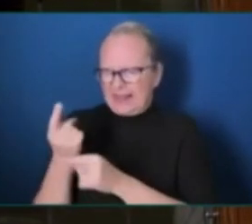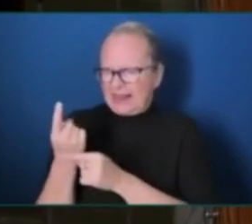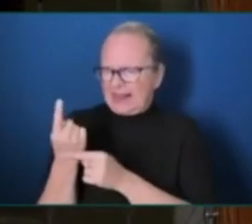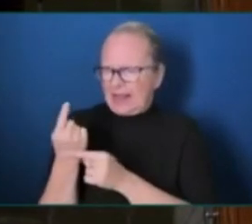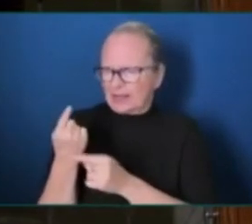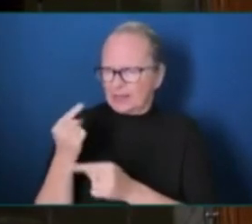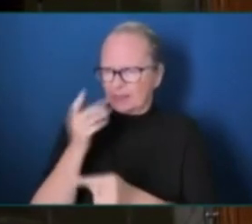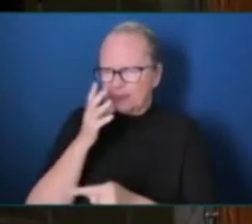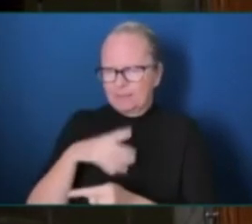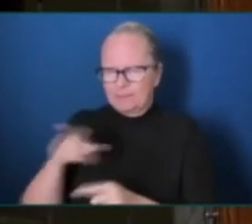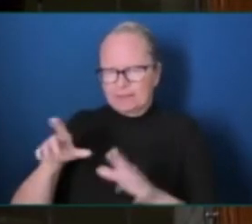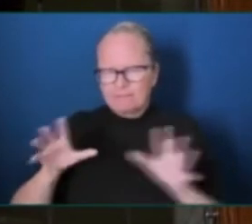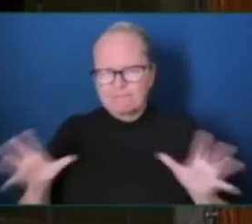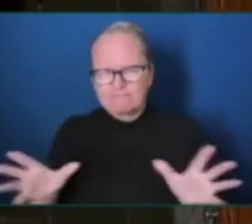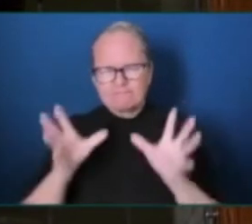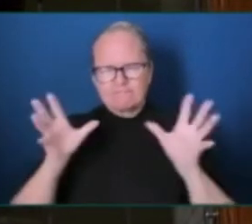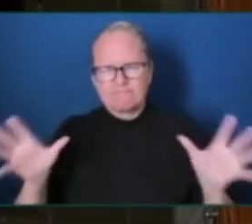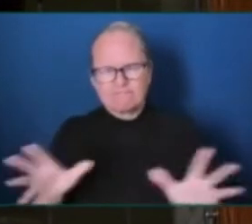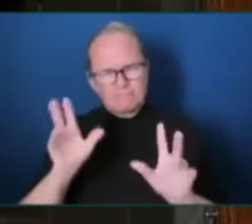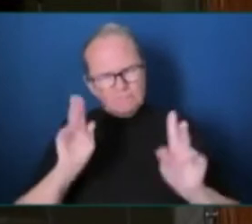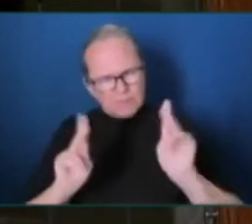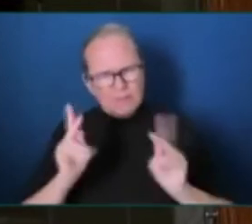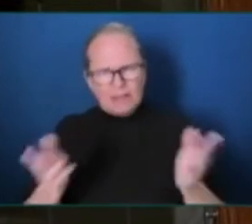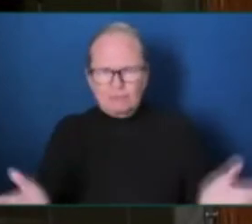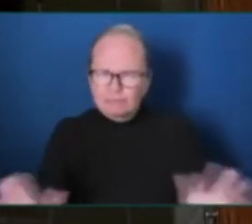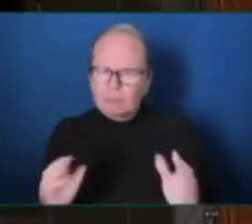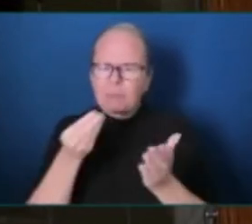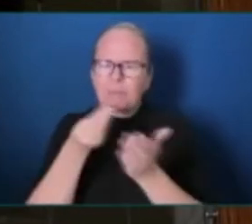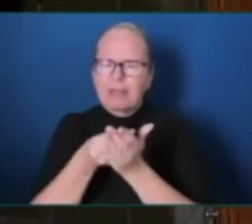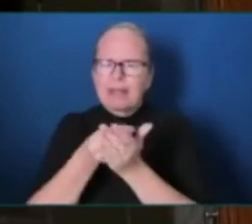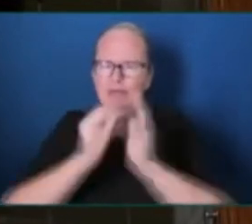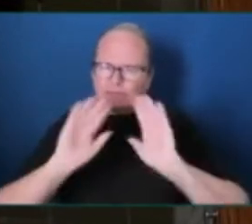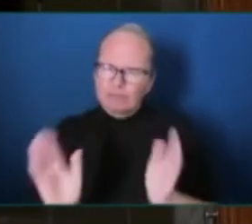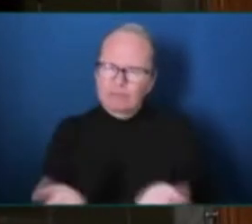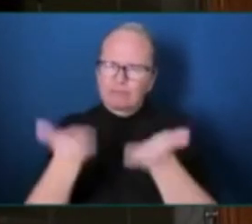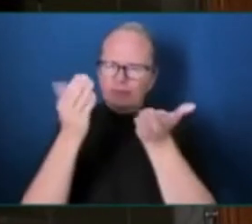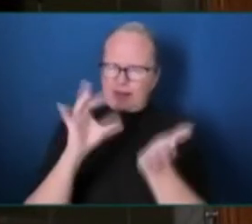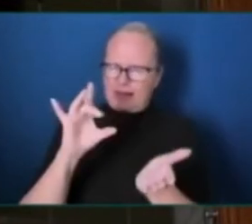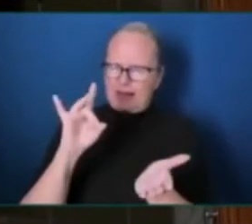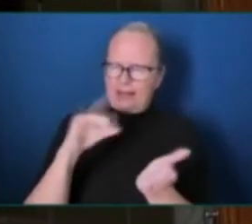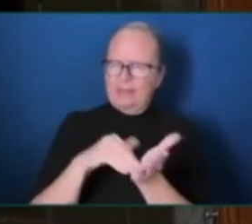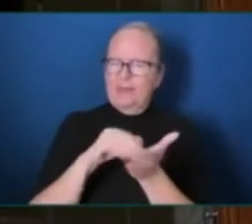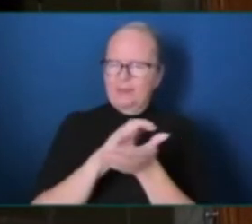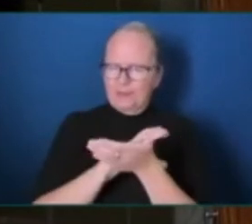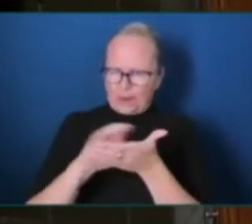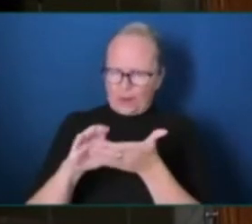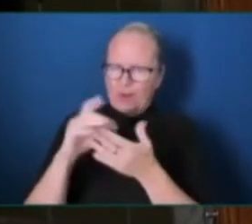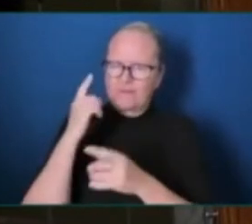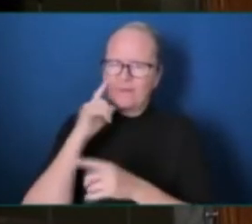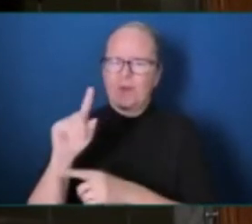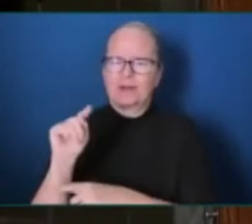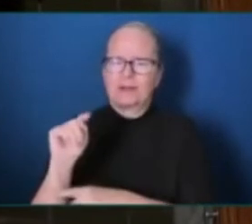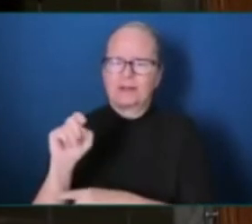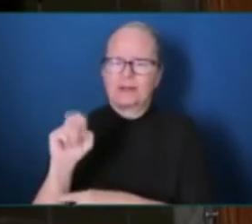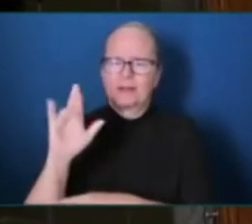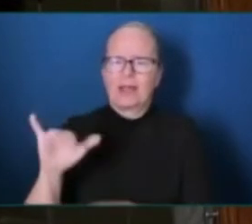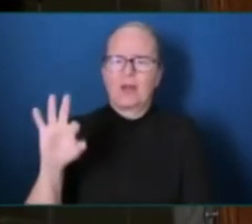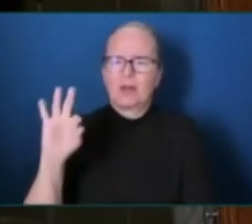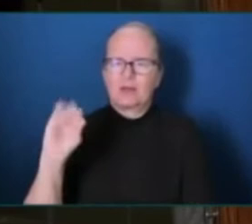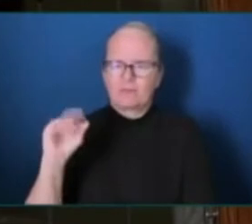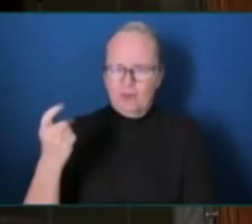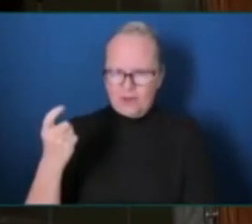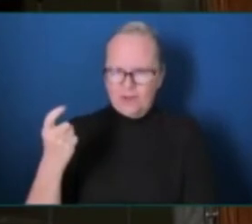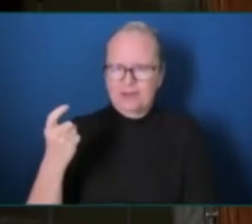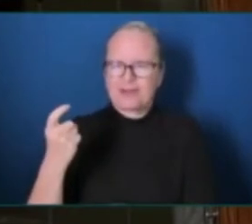and rewarded them in true elementary school style by dressing up as a chicken and doing the chicken dance